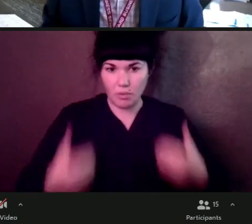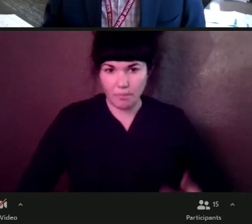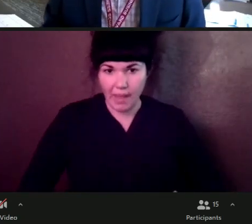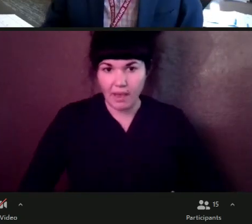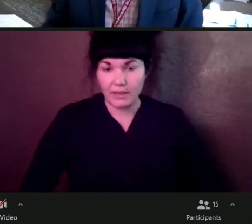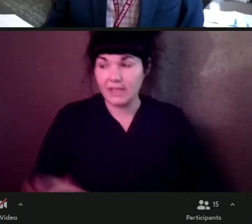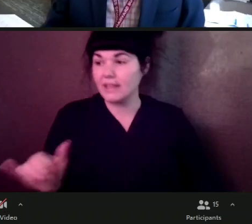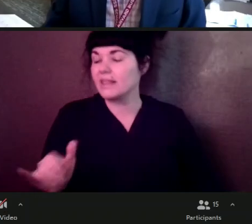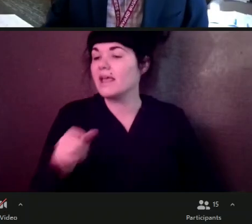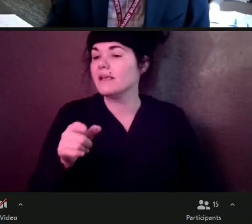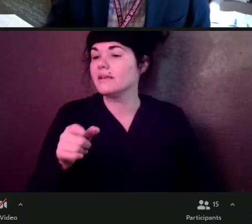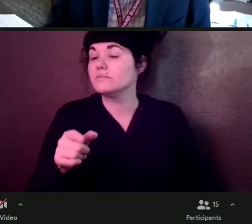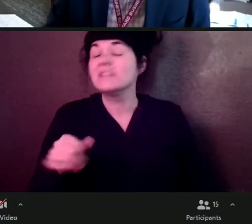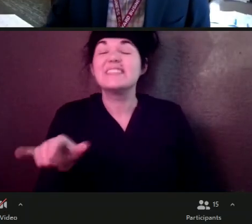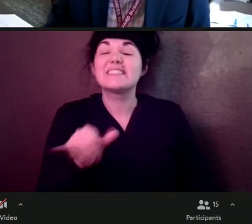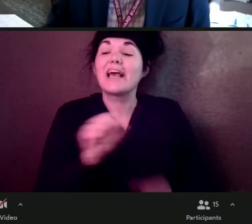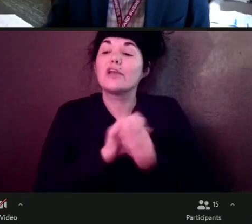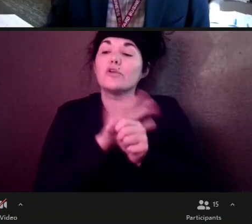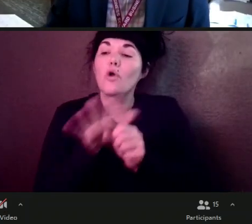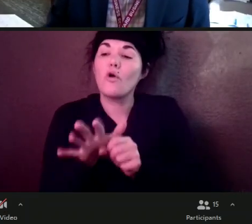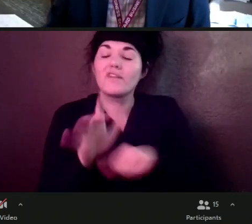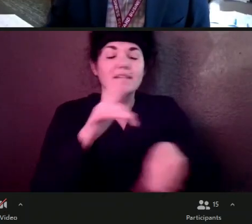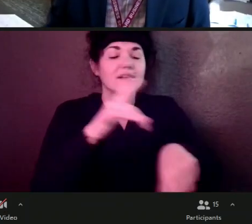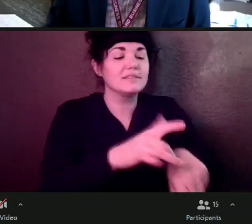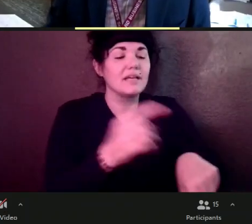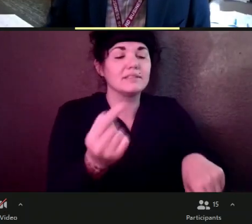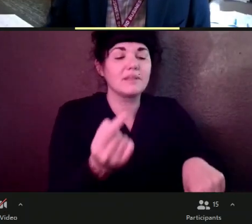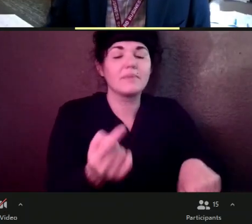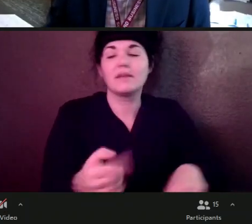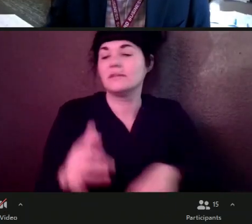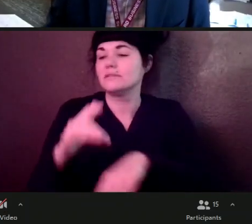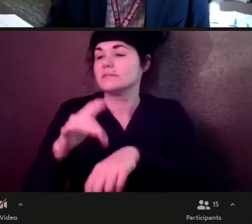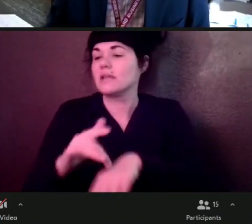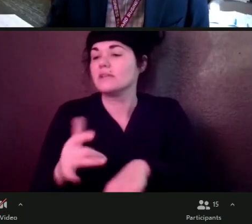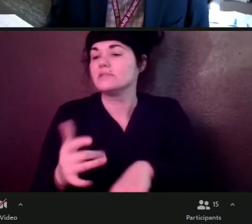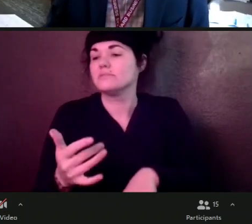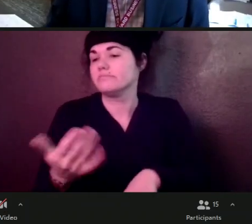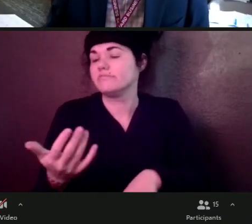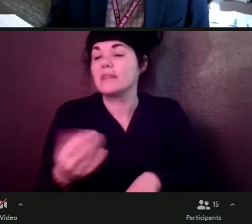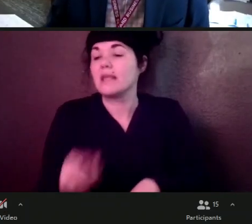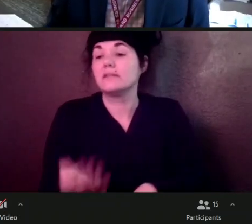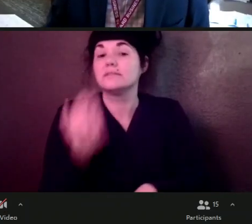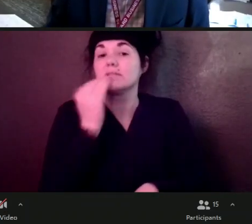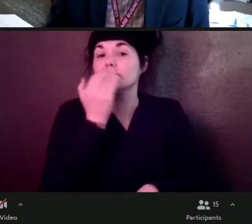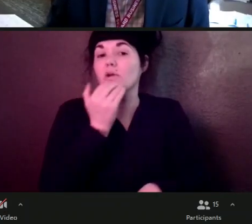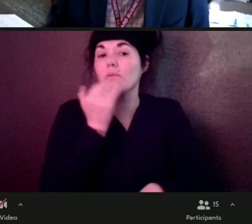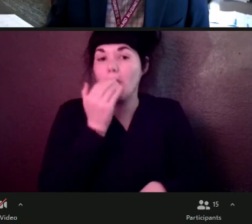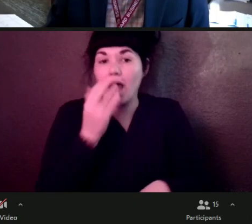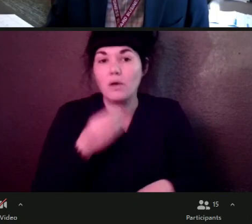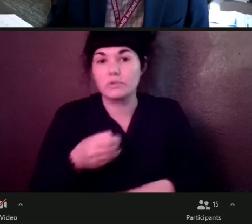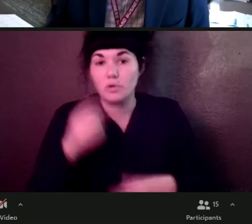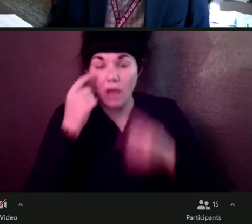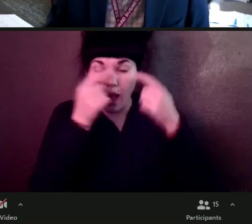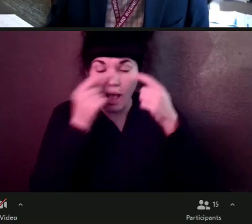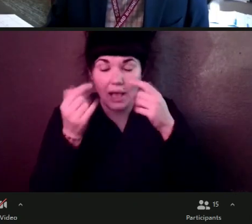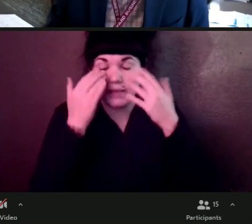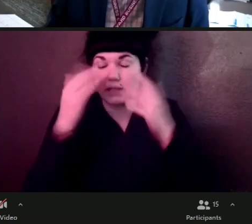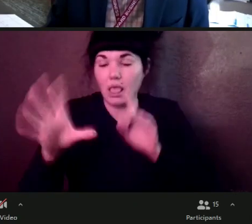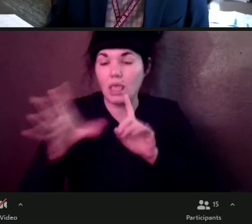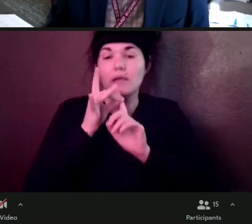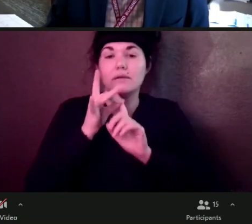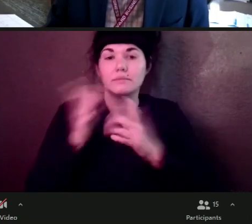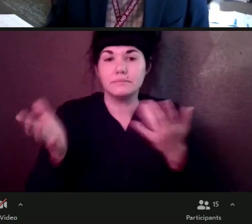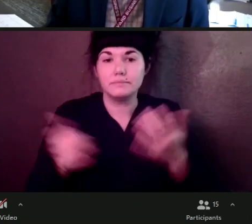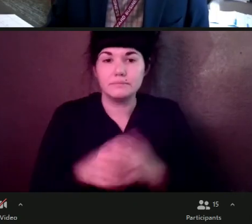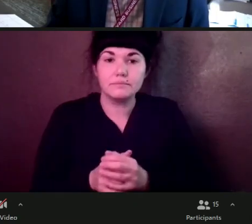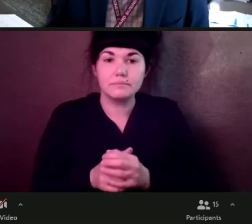touch our eyes. And so kind of moving into the COVID conversation, um, tell us a little bit about you're out in the community, you're serving, you're serving our community.